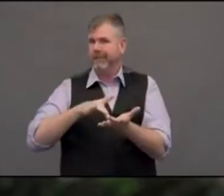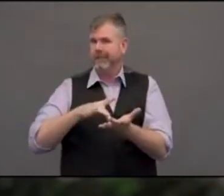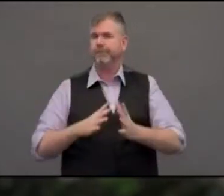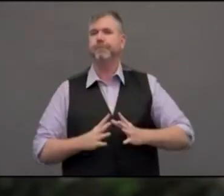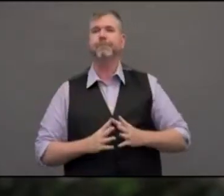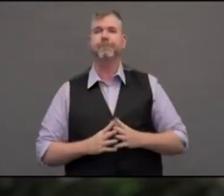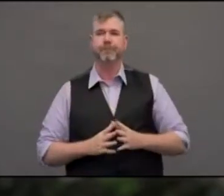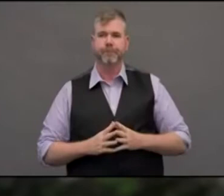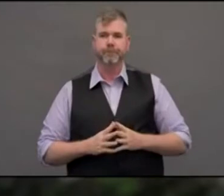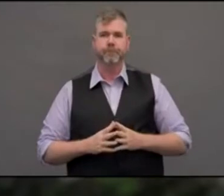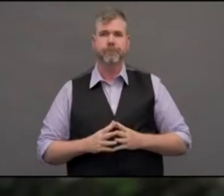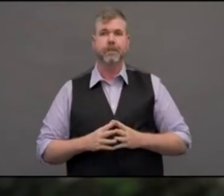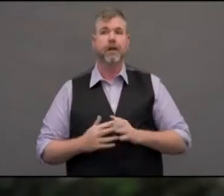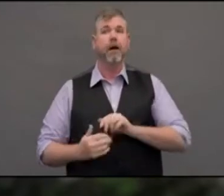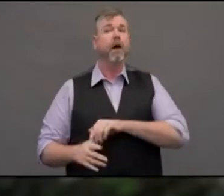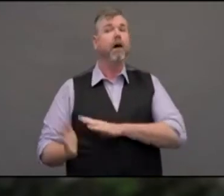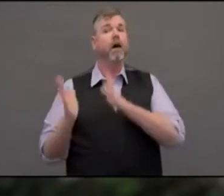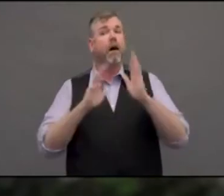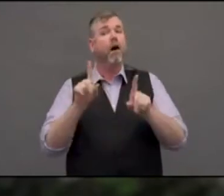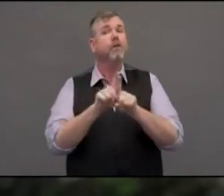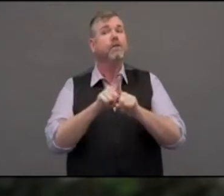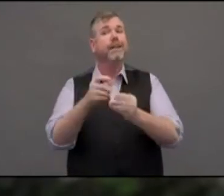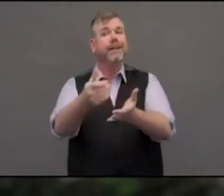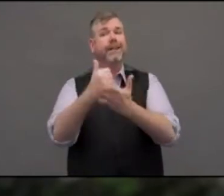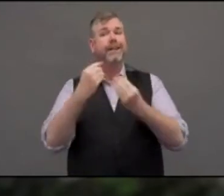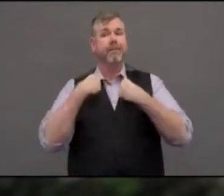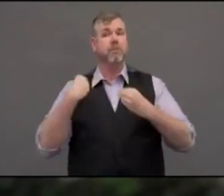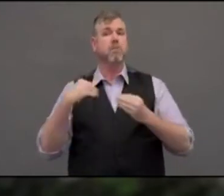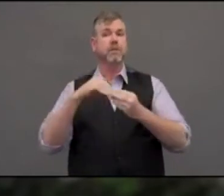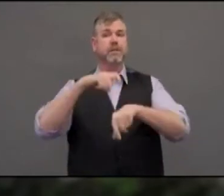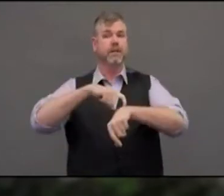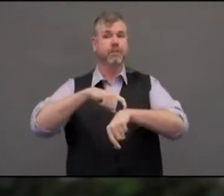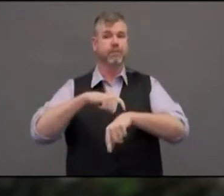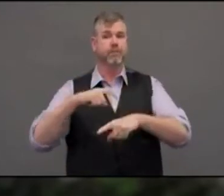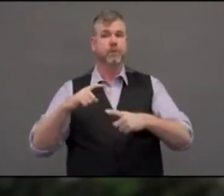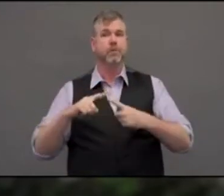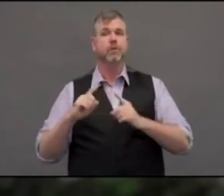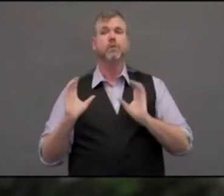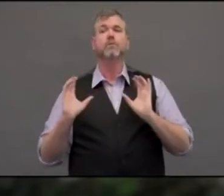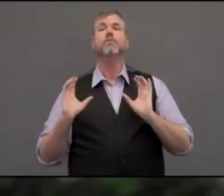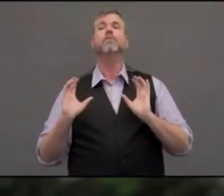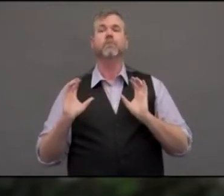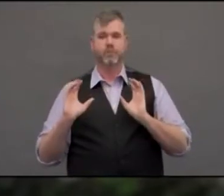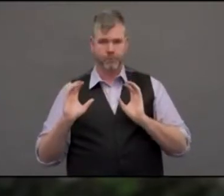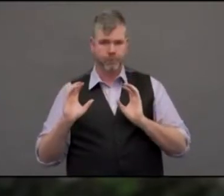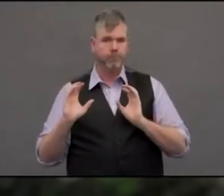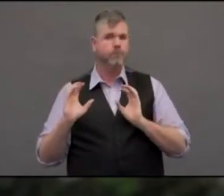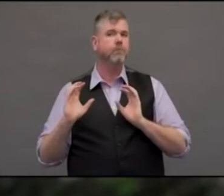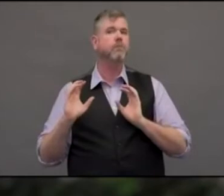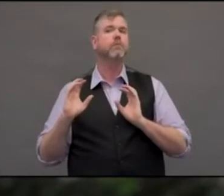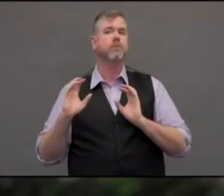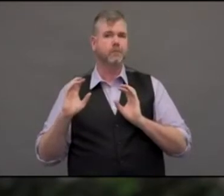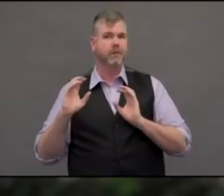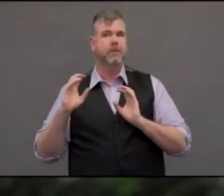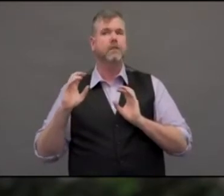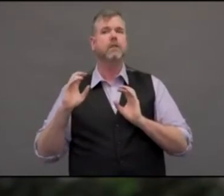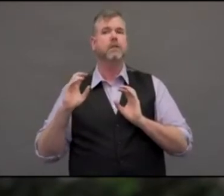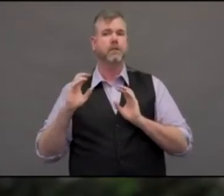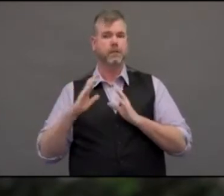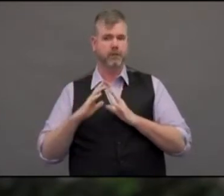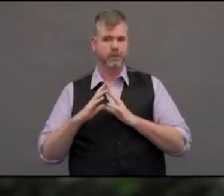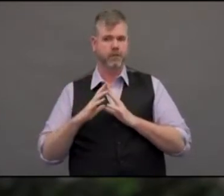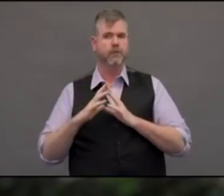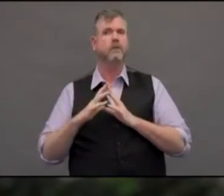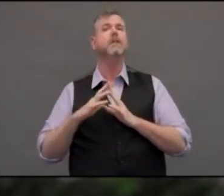have time to prepare, to complete and prepare search planning, and most recently, a lot of facilities, including